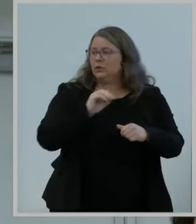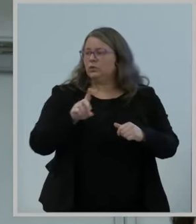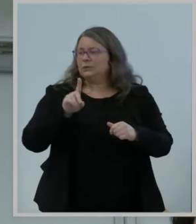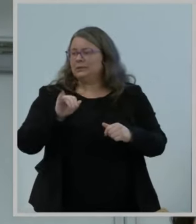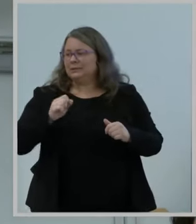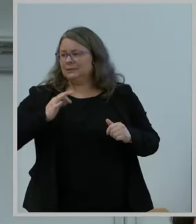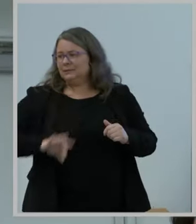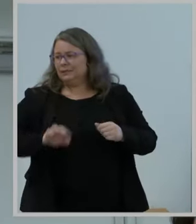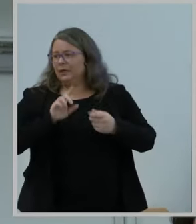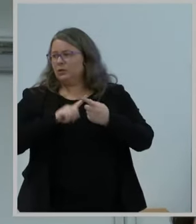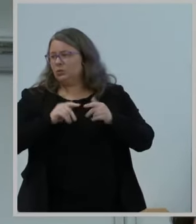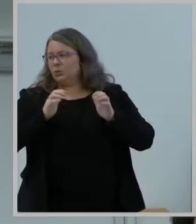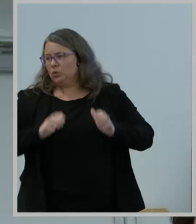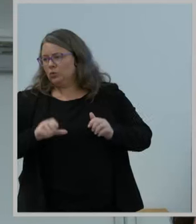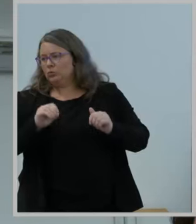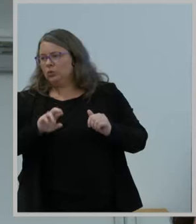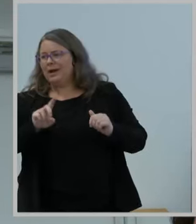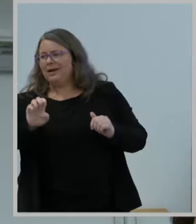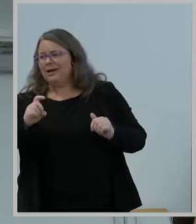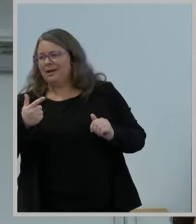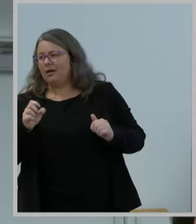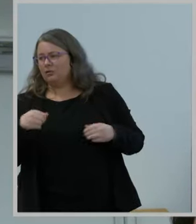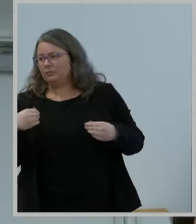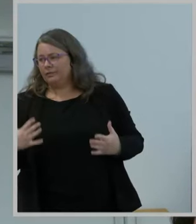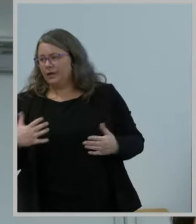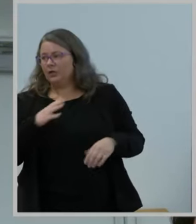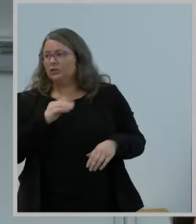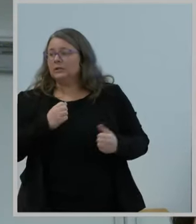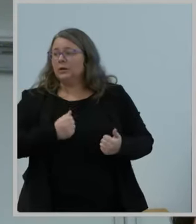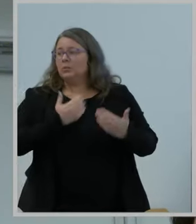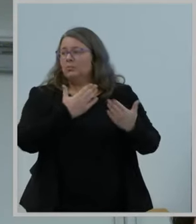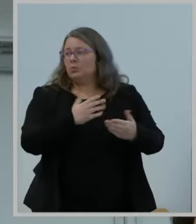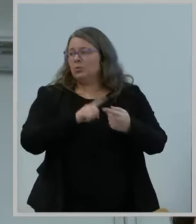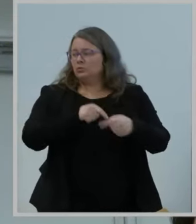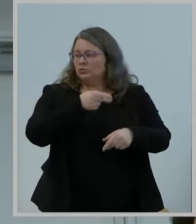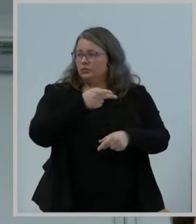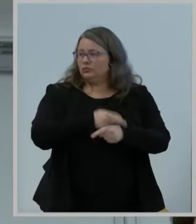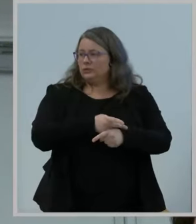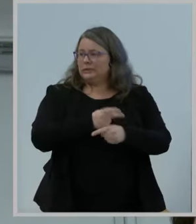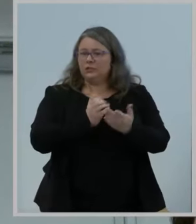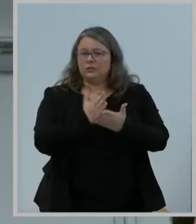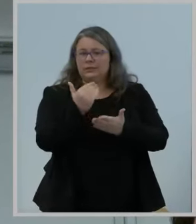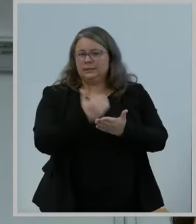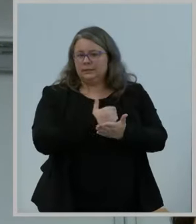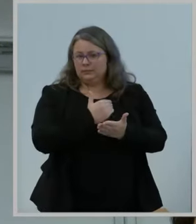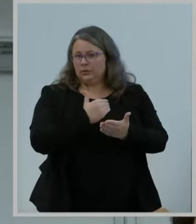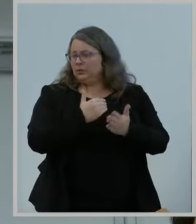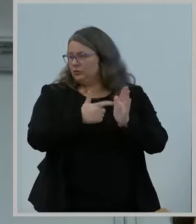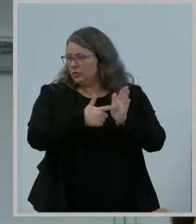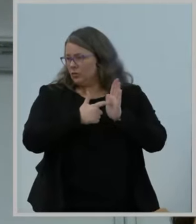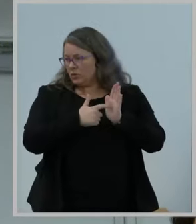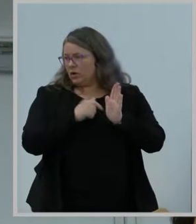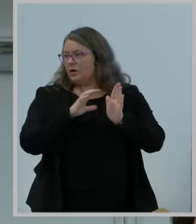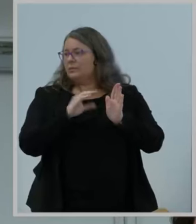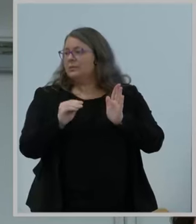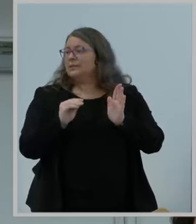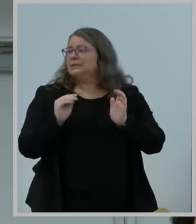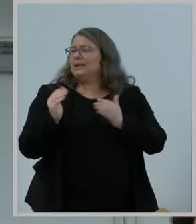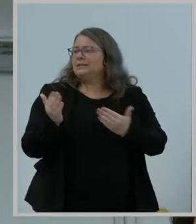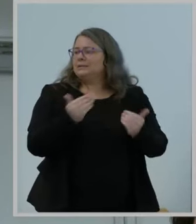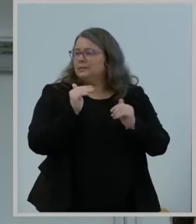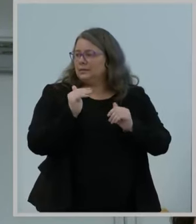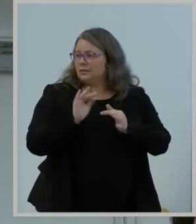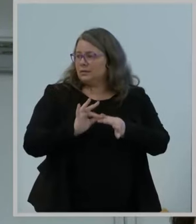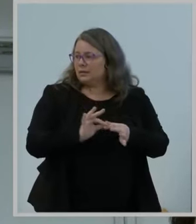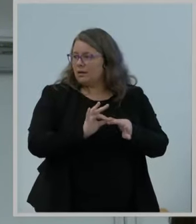and proposing to retain the disclosure requirements under the current transparency rule, and seeking comment on the means of disclosure, the interplay between the